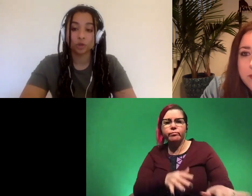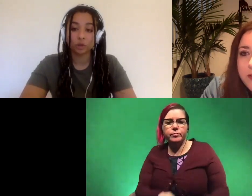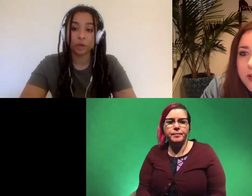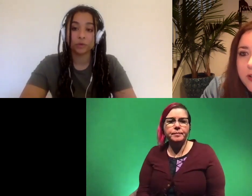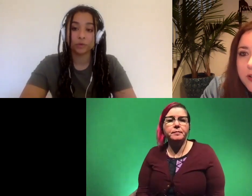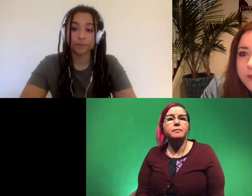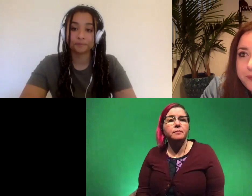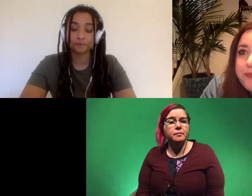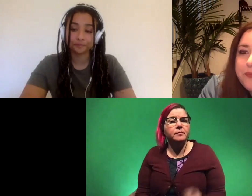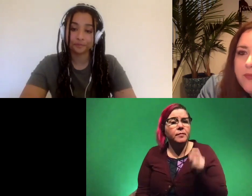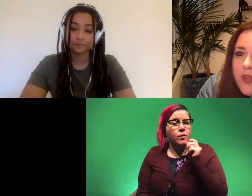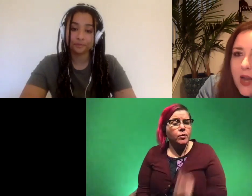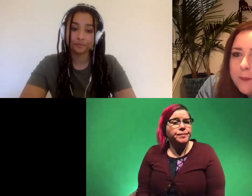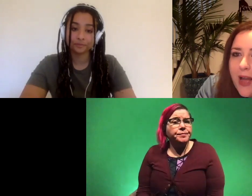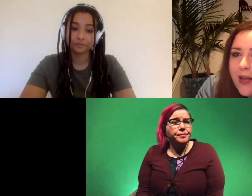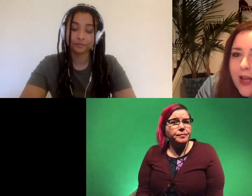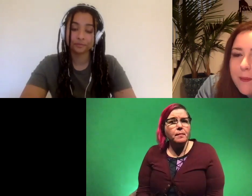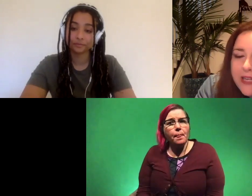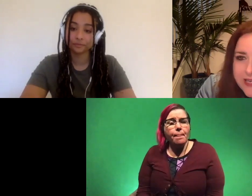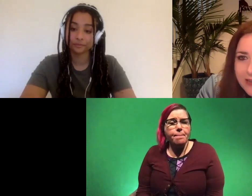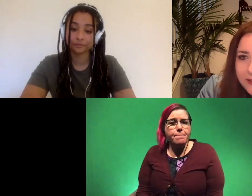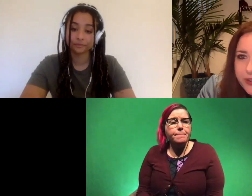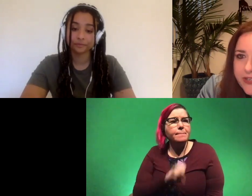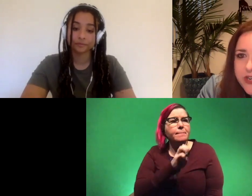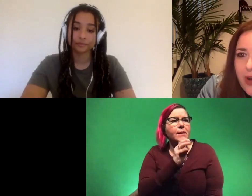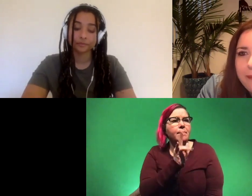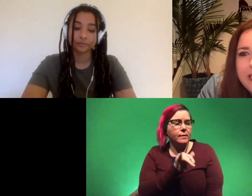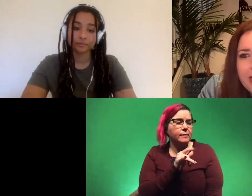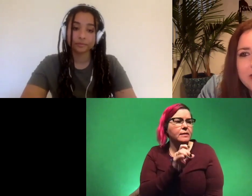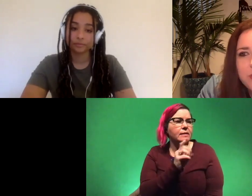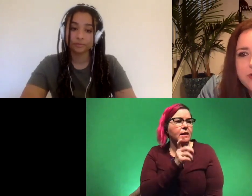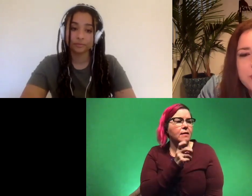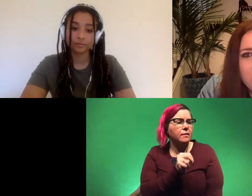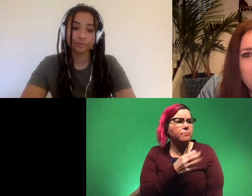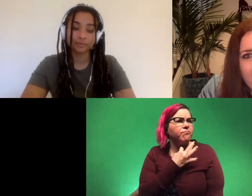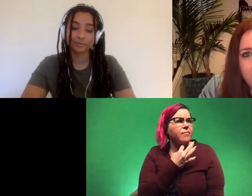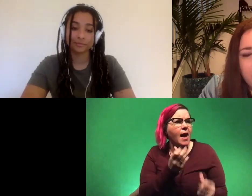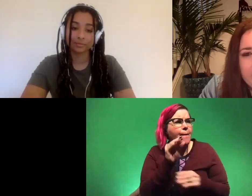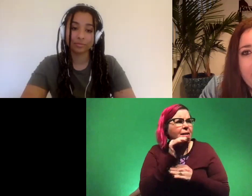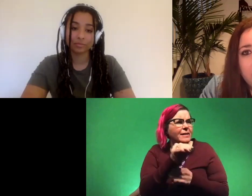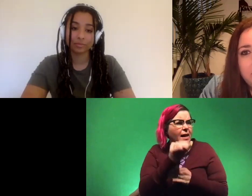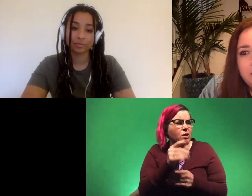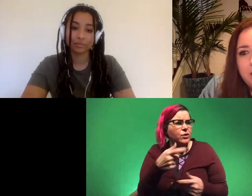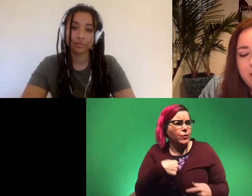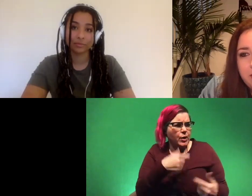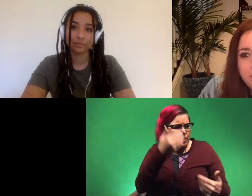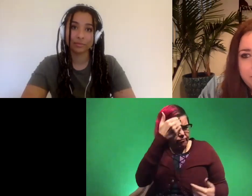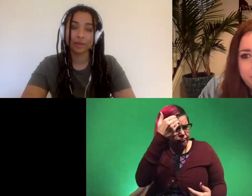that's usually what we look for um emily and declan would like to know how many dinosaurs do we know about right now